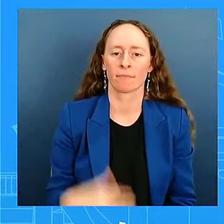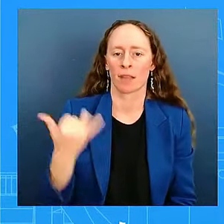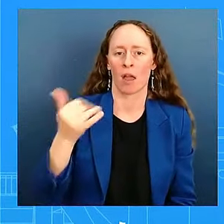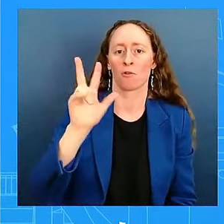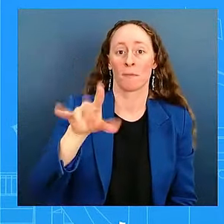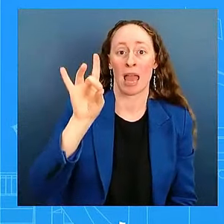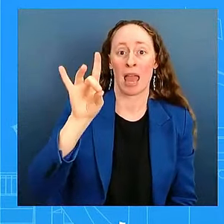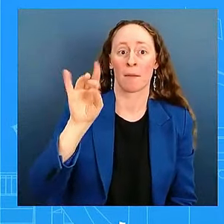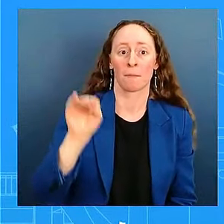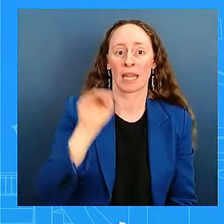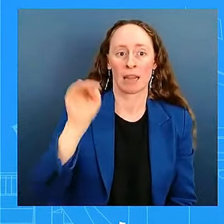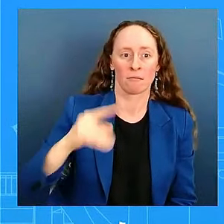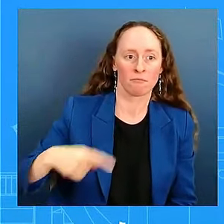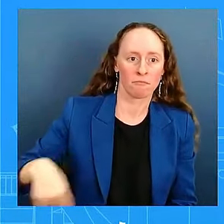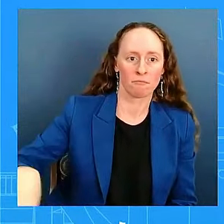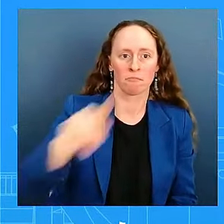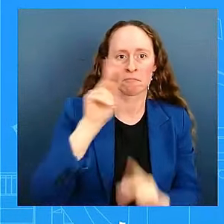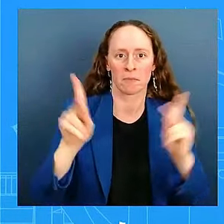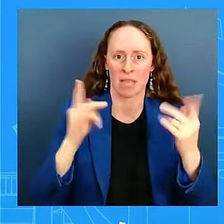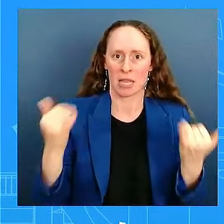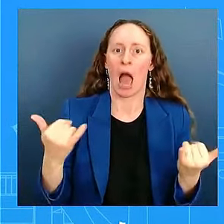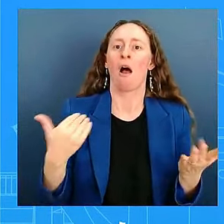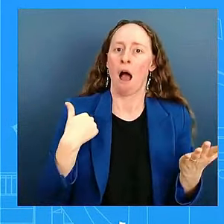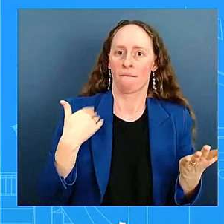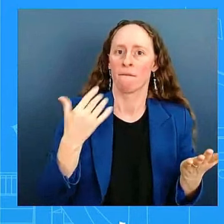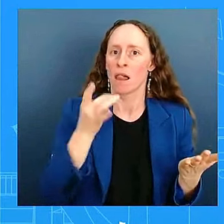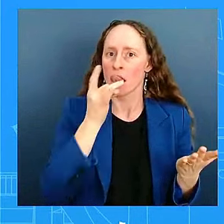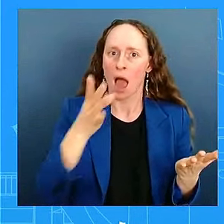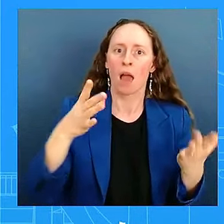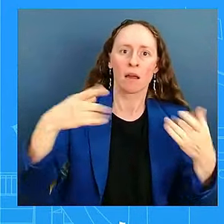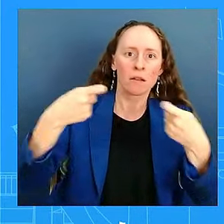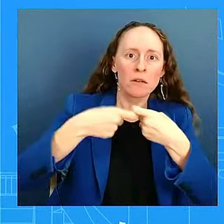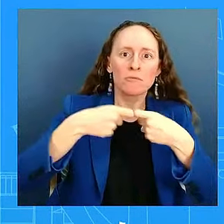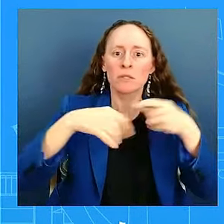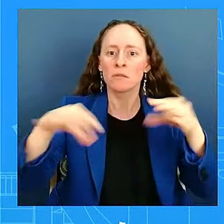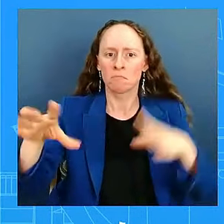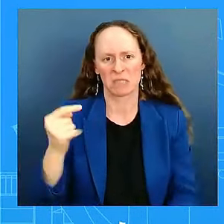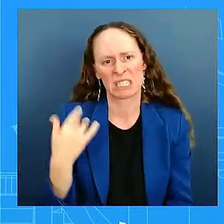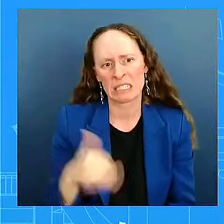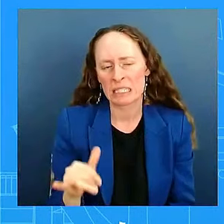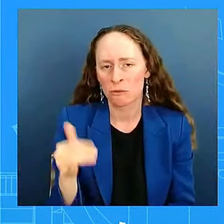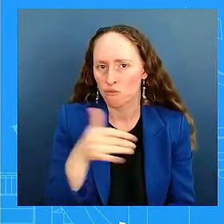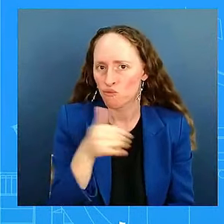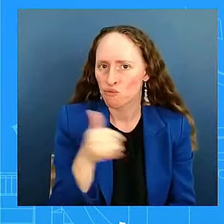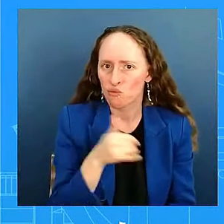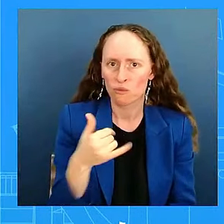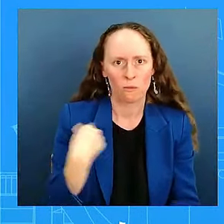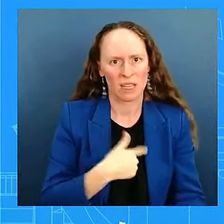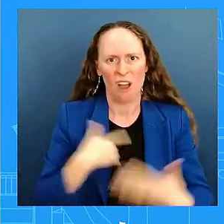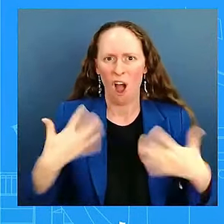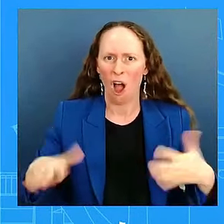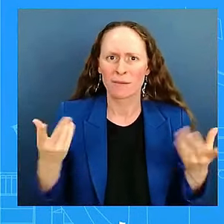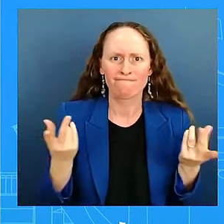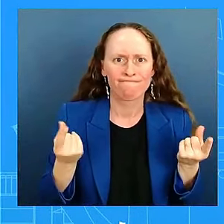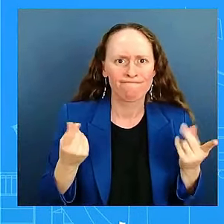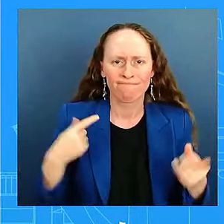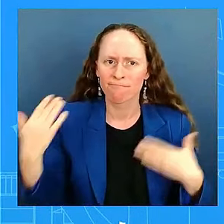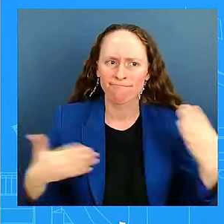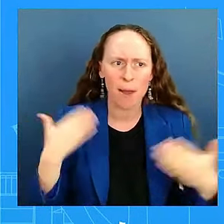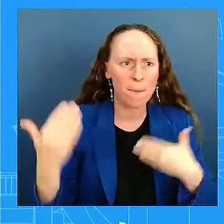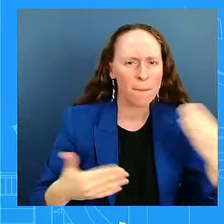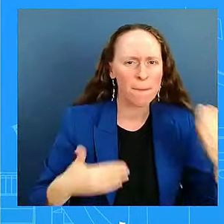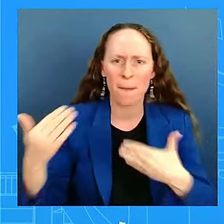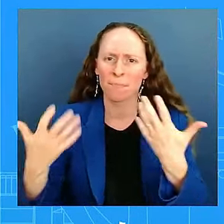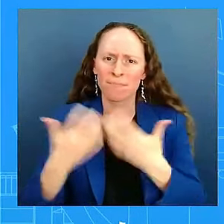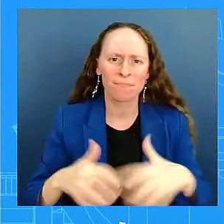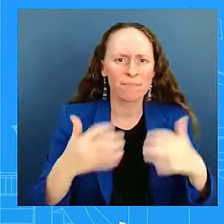operation is very, very significantly underway. We are working in support of our state and local partners. This